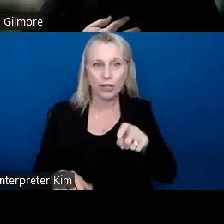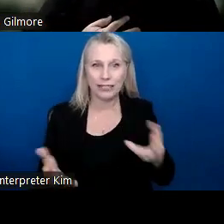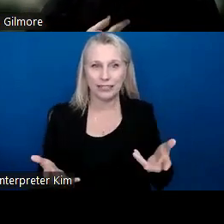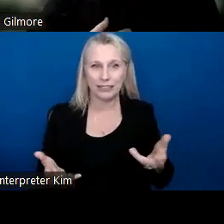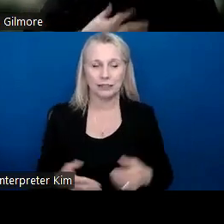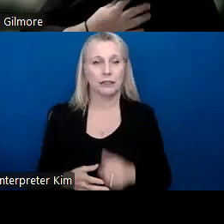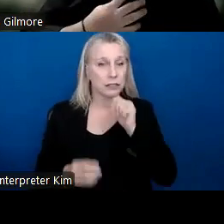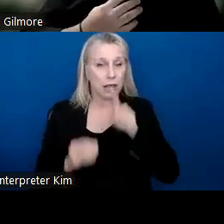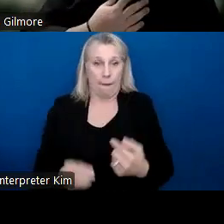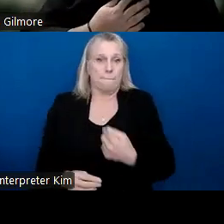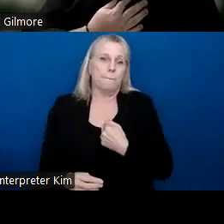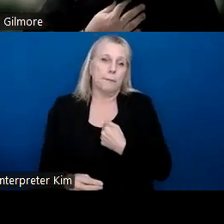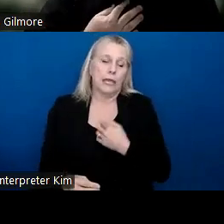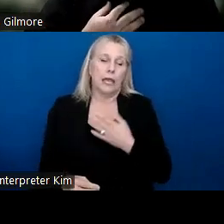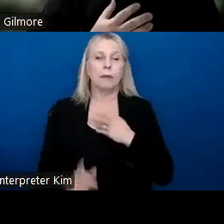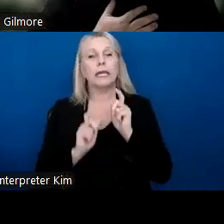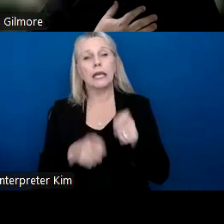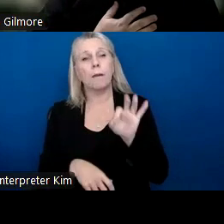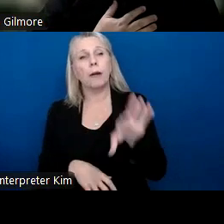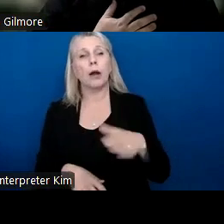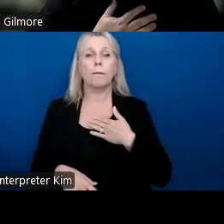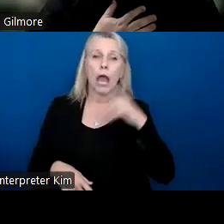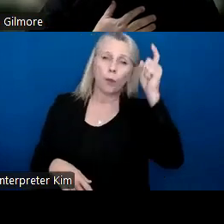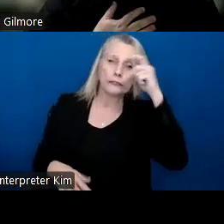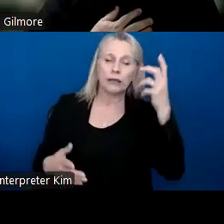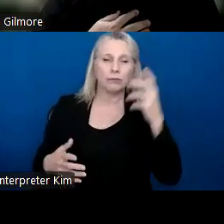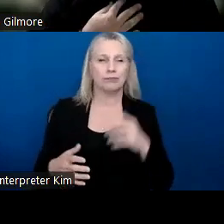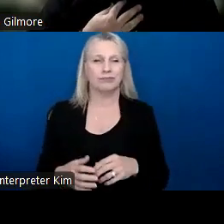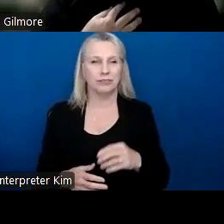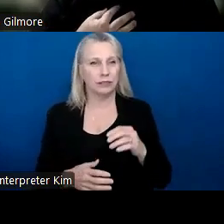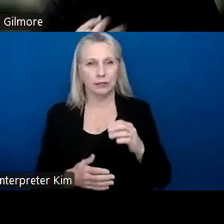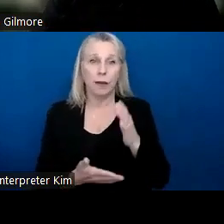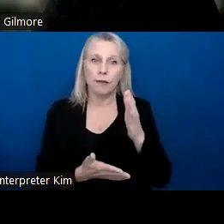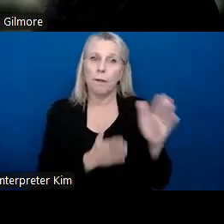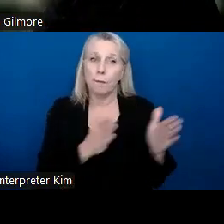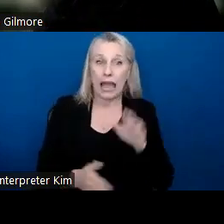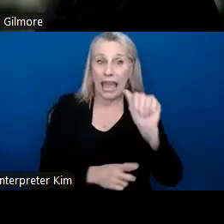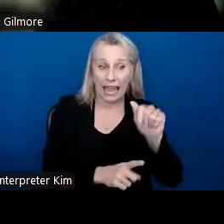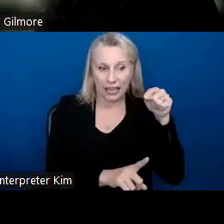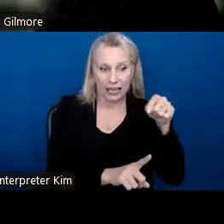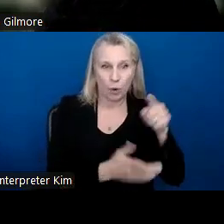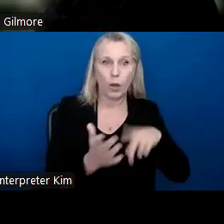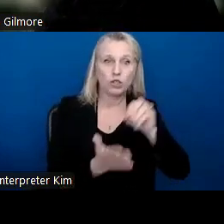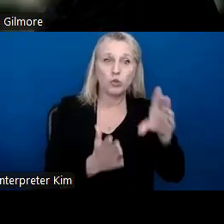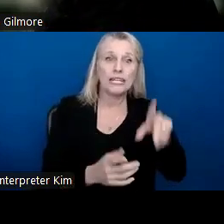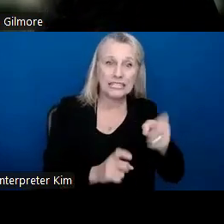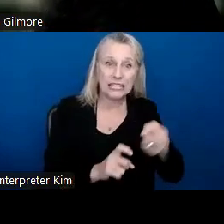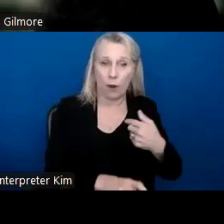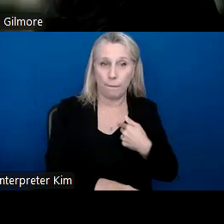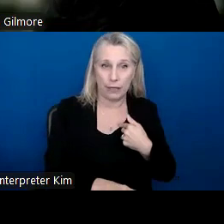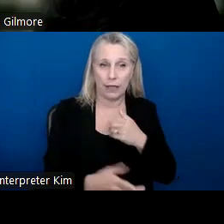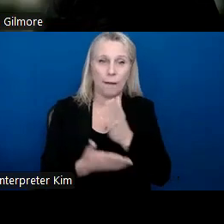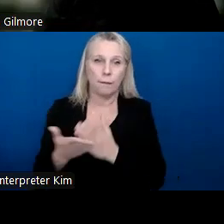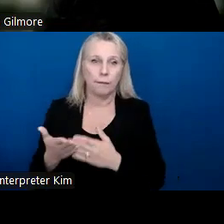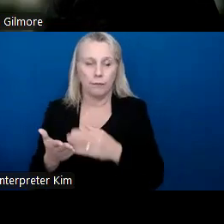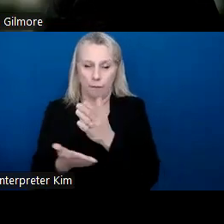imparting my wisdom. think Patricia said it. The lesson is plan B. Plan A is what do these students need from me at this time?